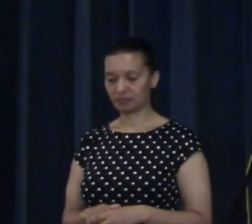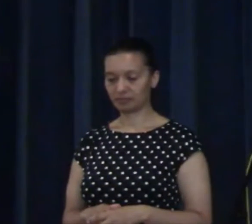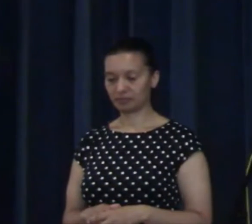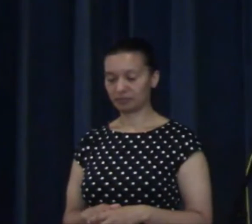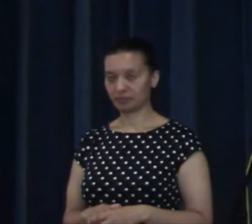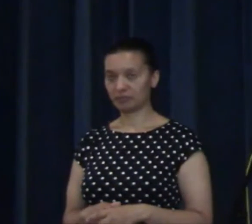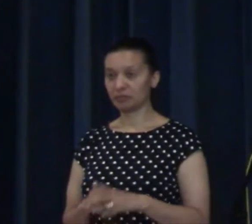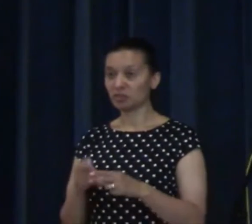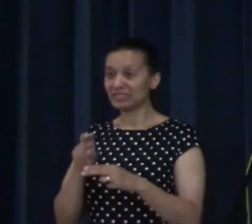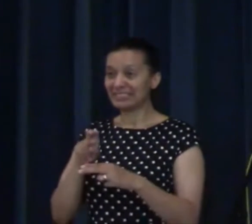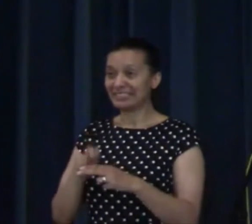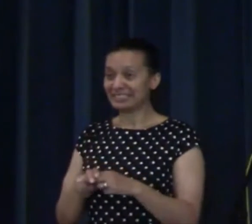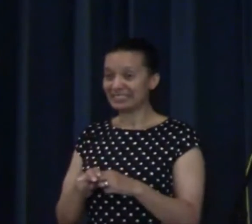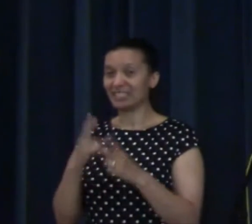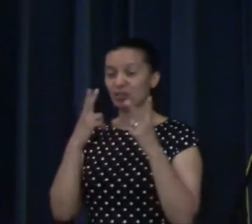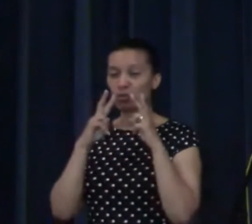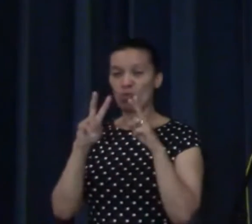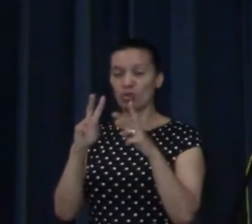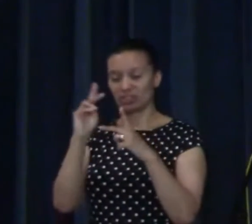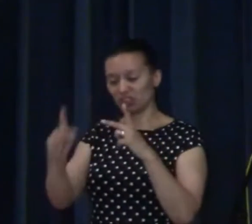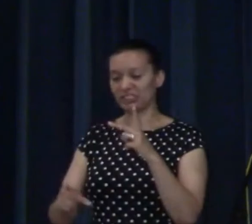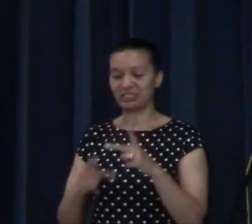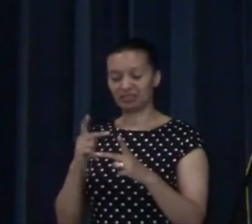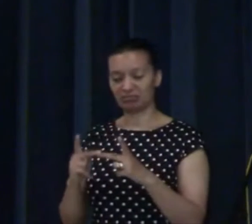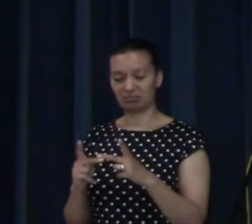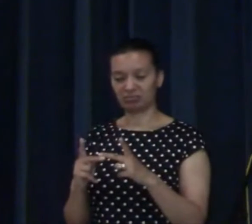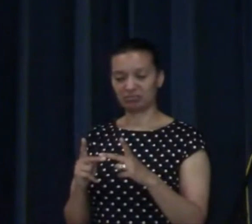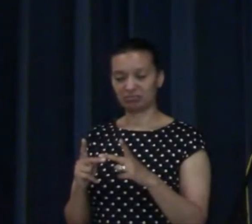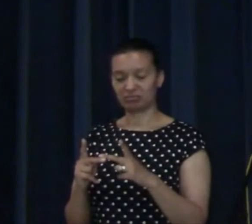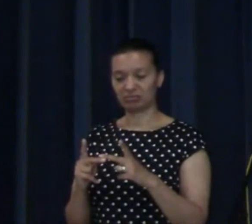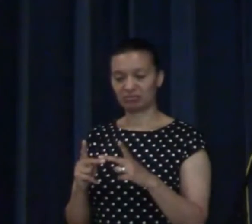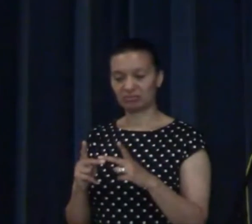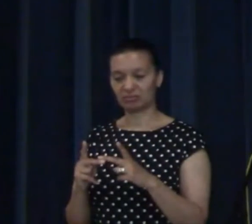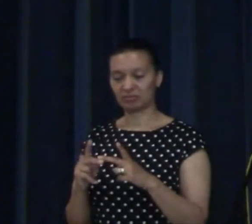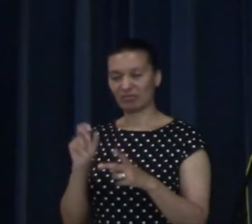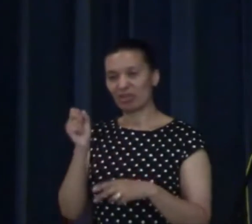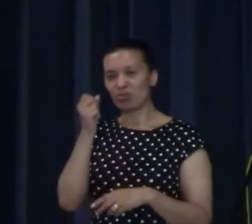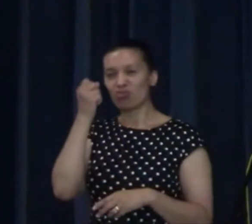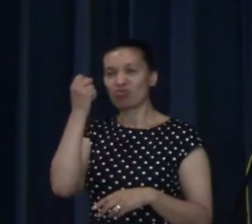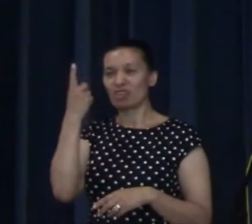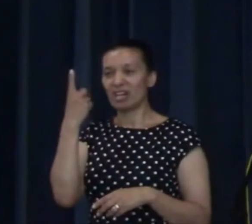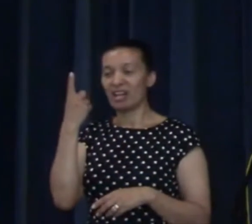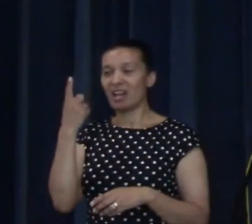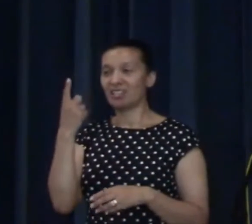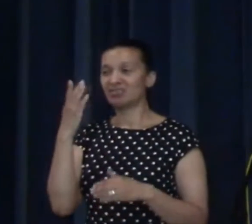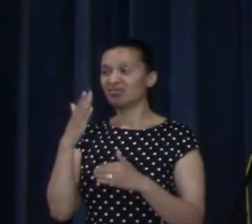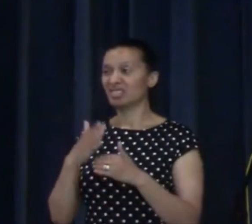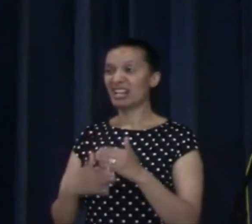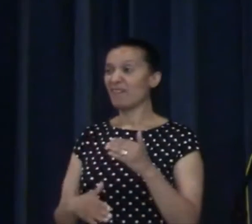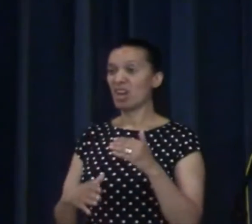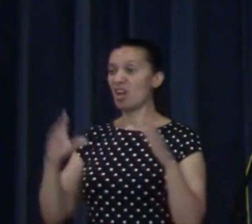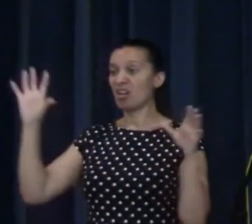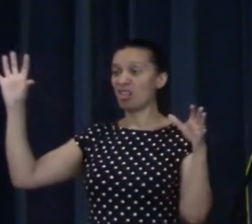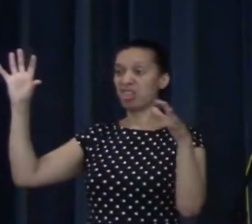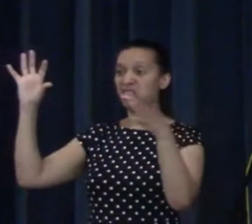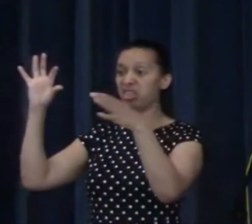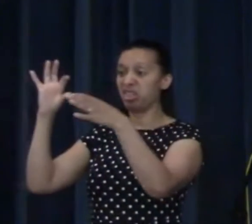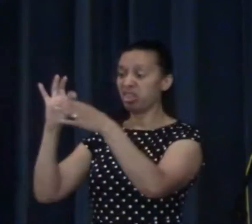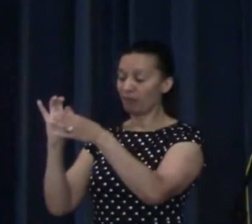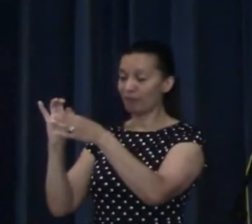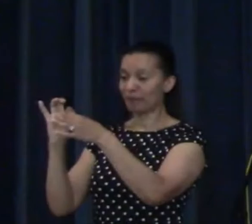Or are you sitting here or are you watching online and realise that you have never been reconciled to God